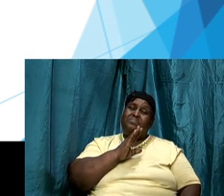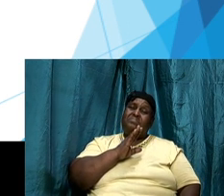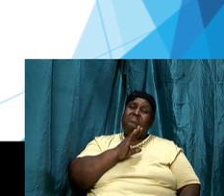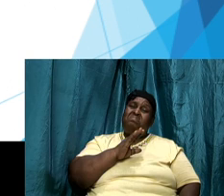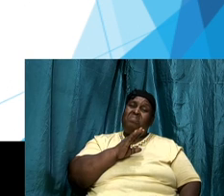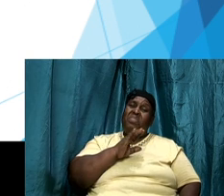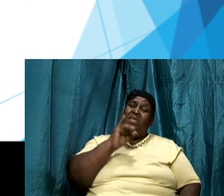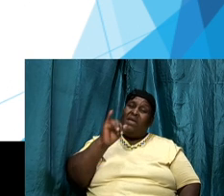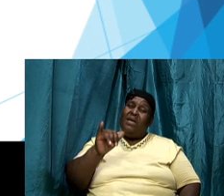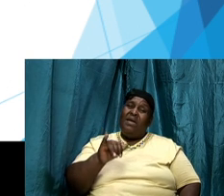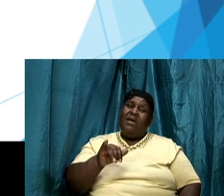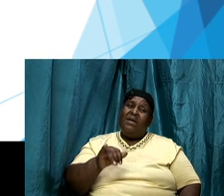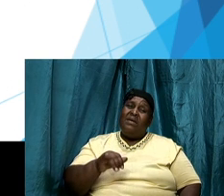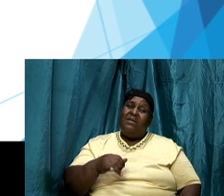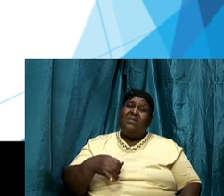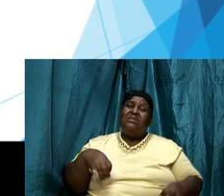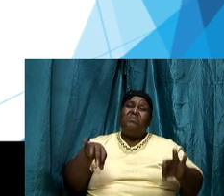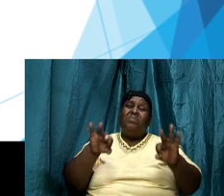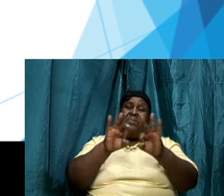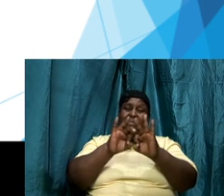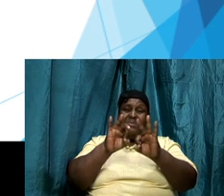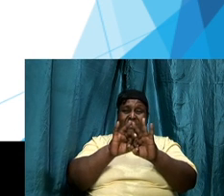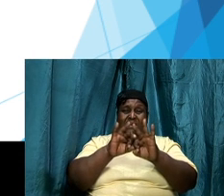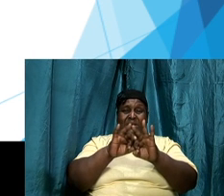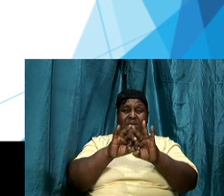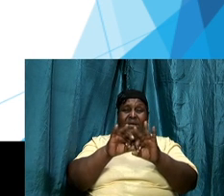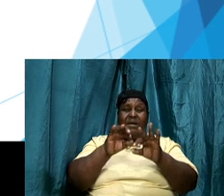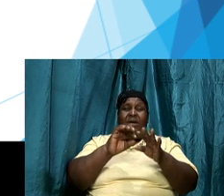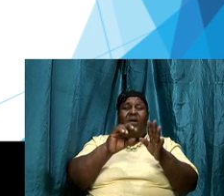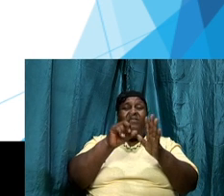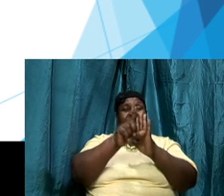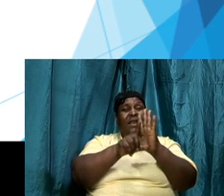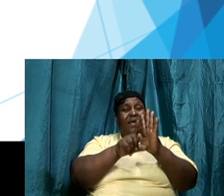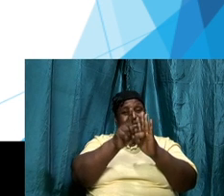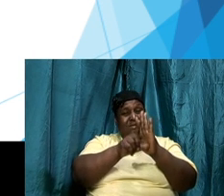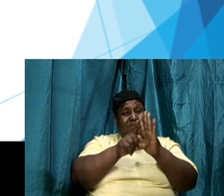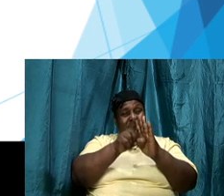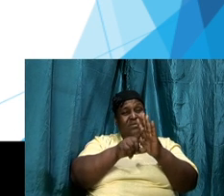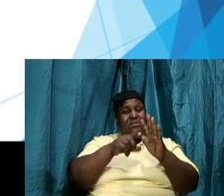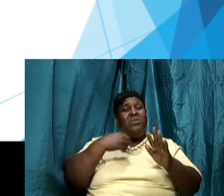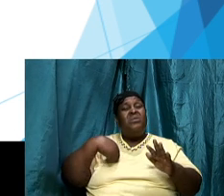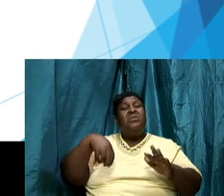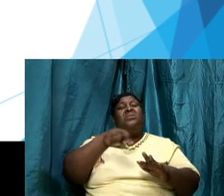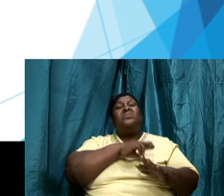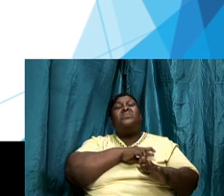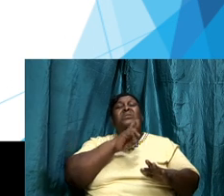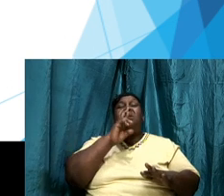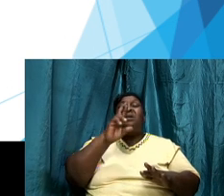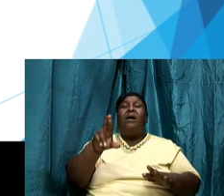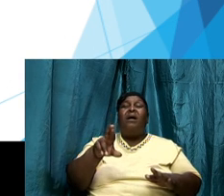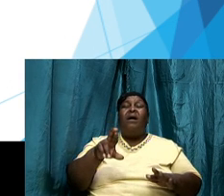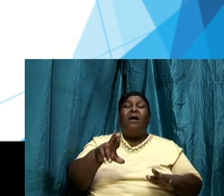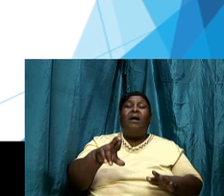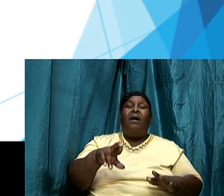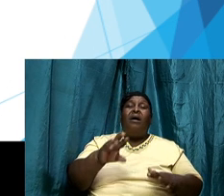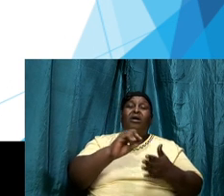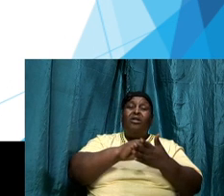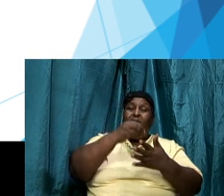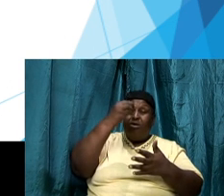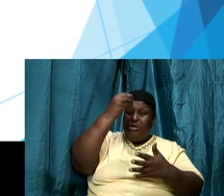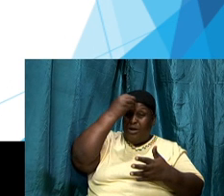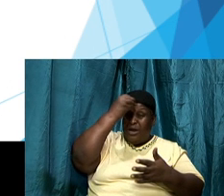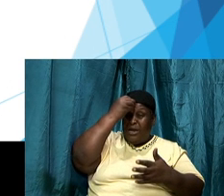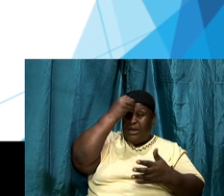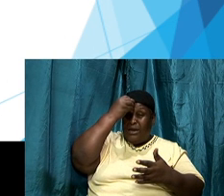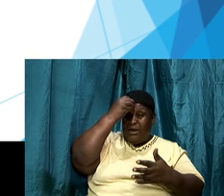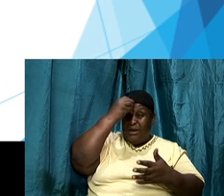we have been going through the essences the absence of the word if we are not in the